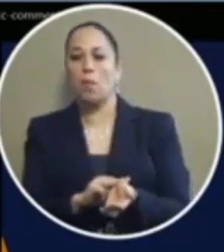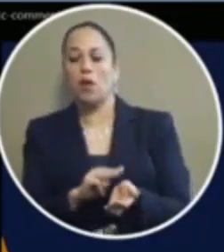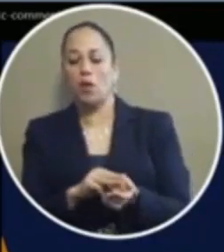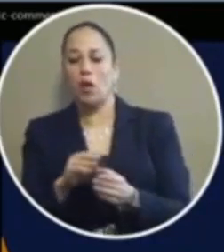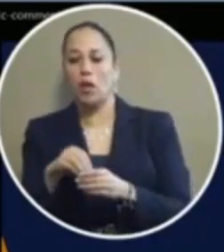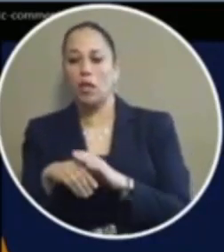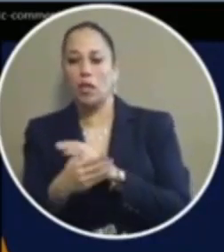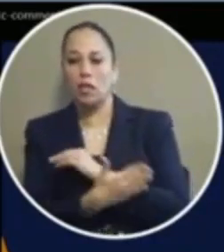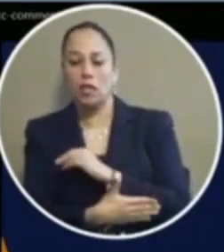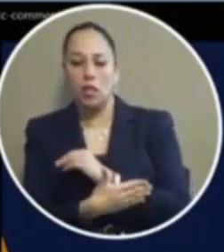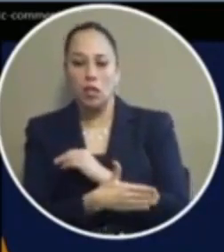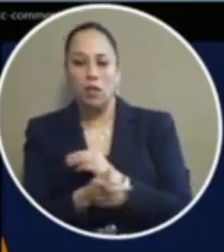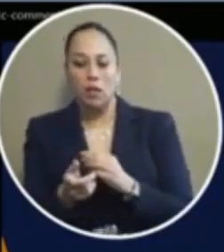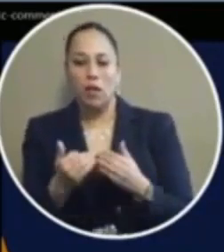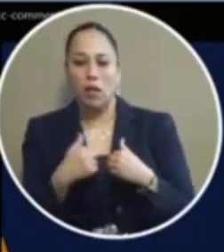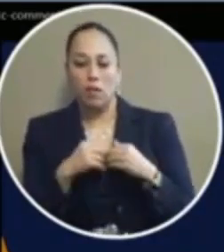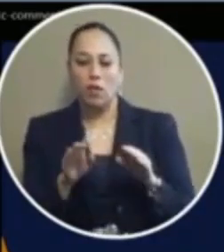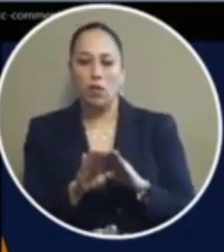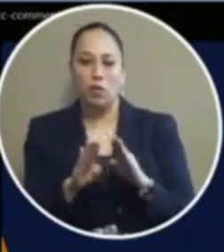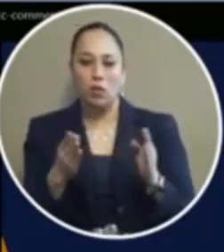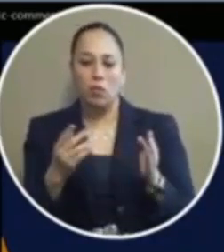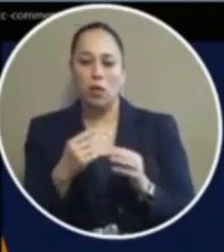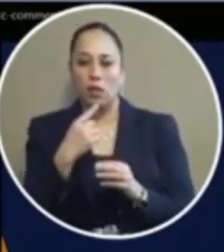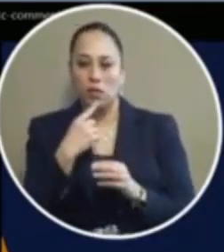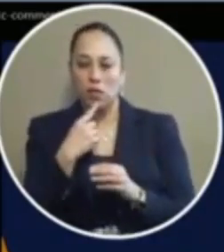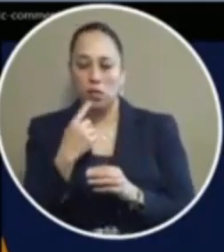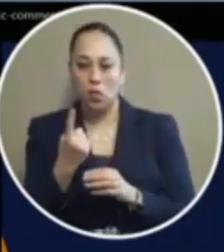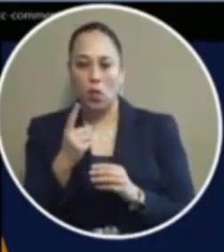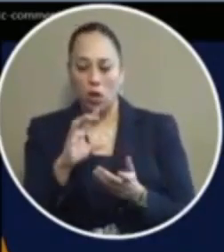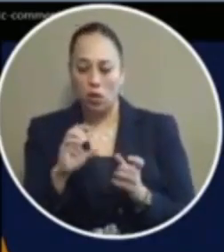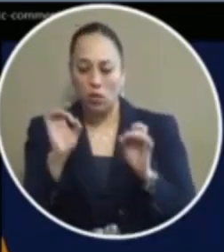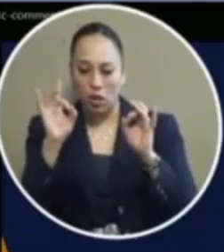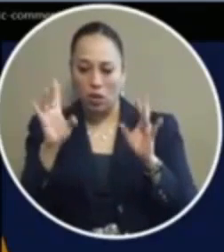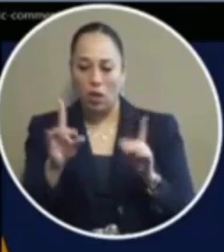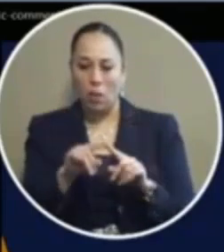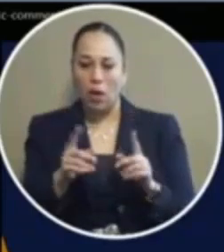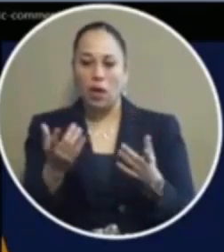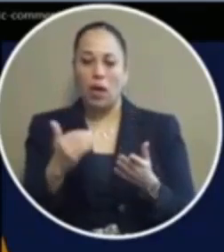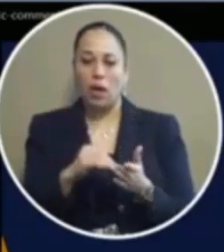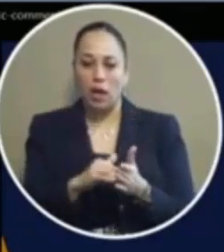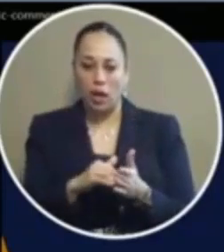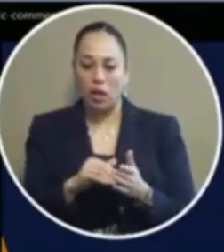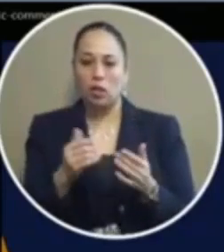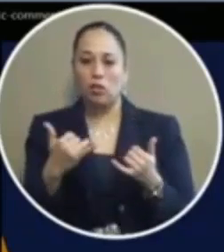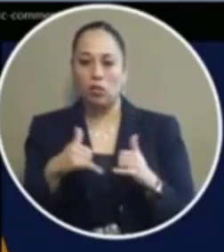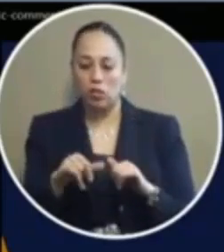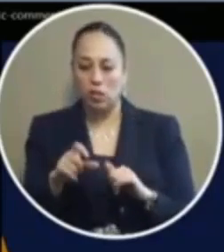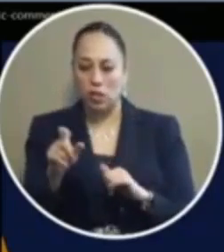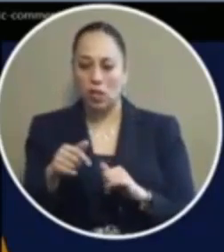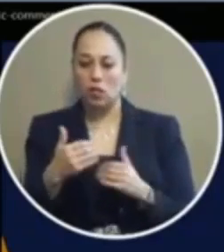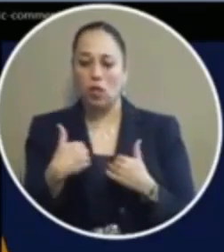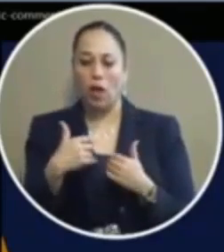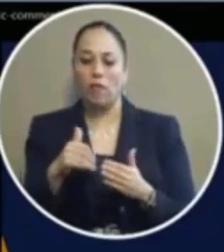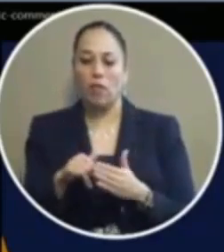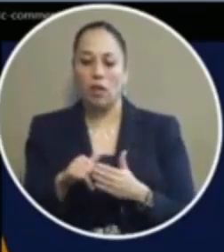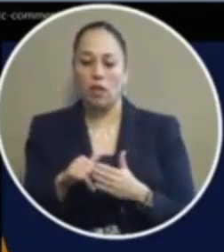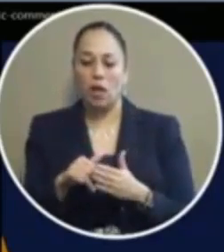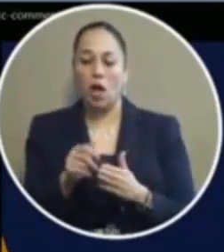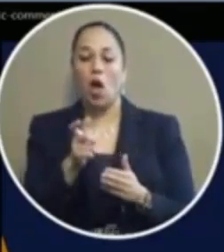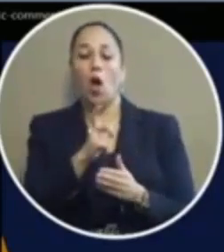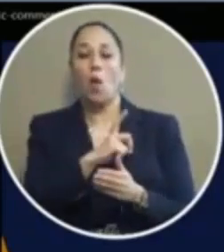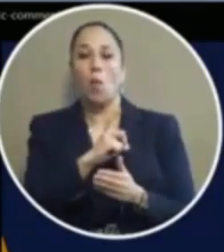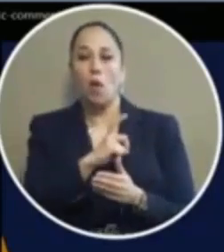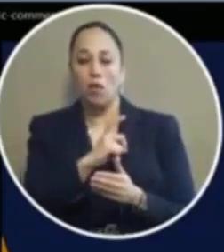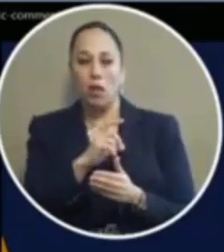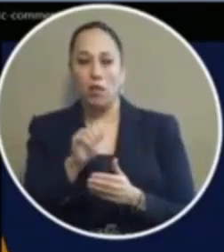they have had the dispensaries open since day one of the crisis cases but yet we still decide to arrest for possession now police chief